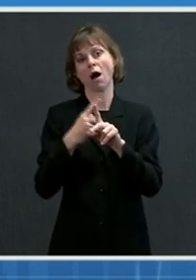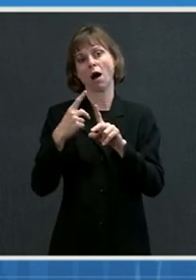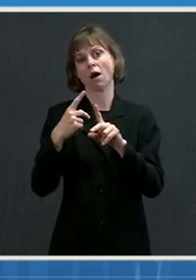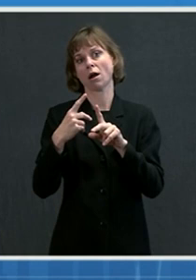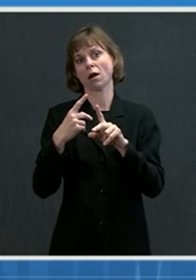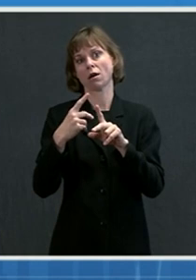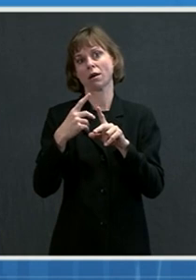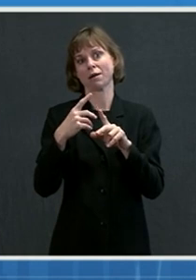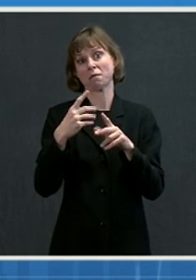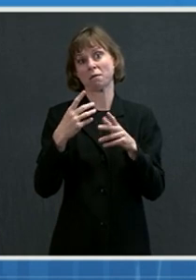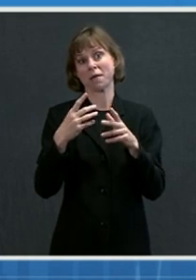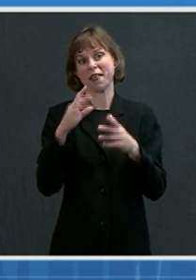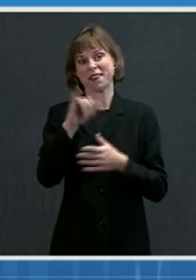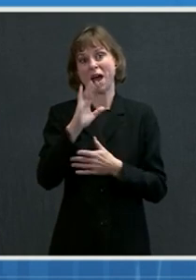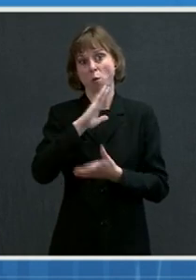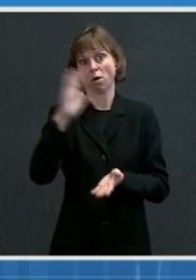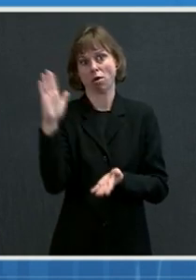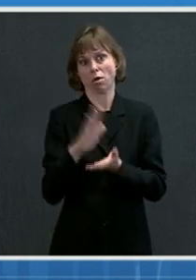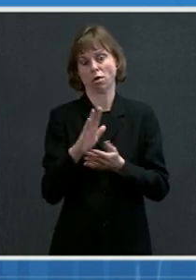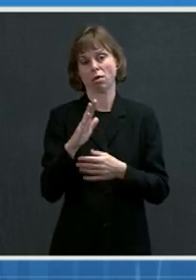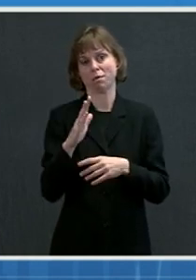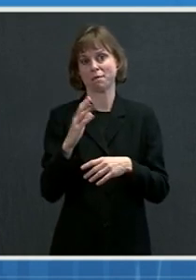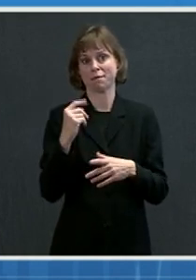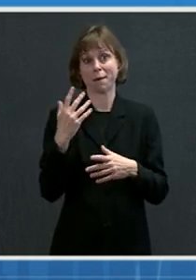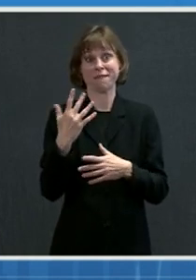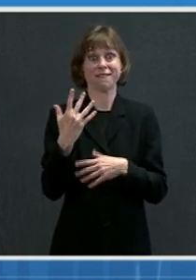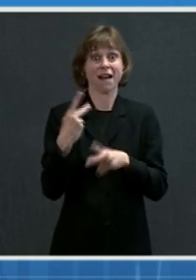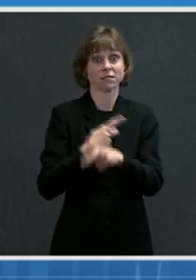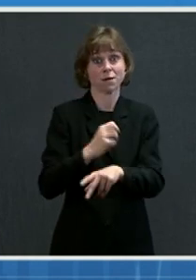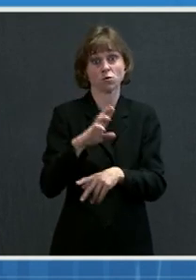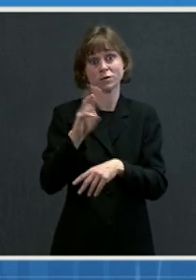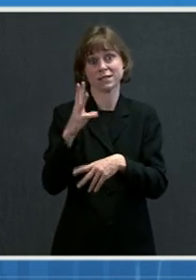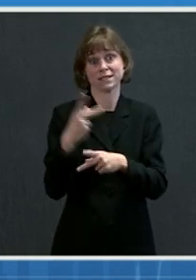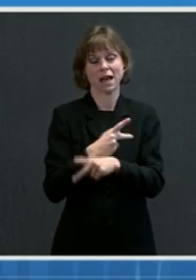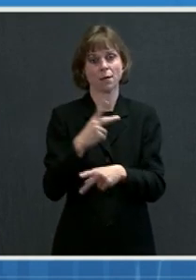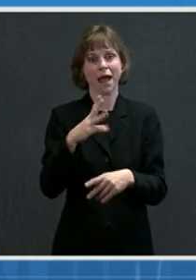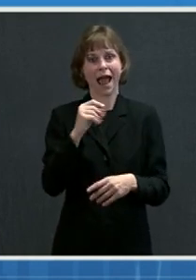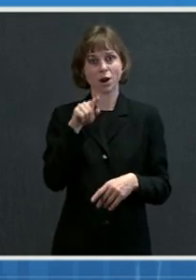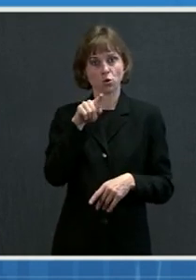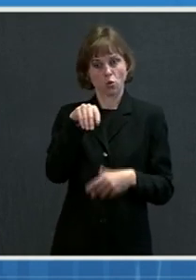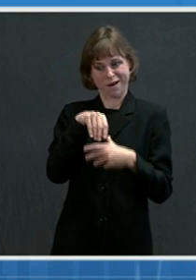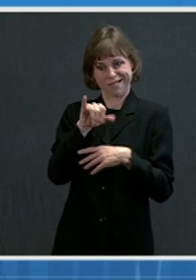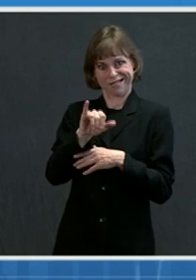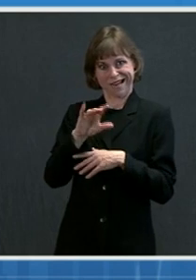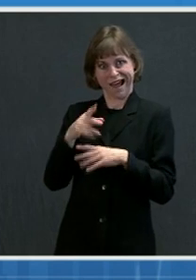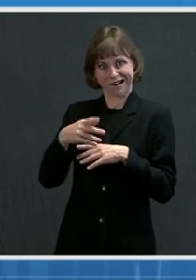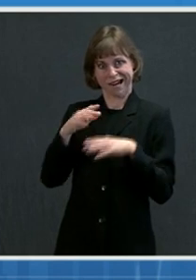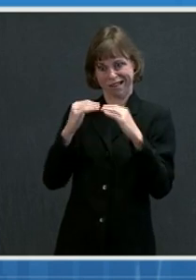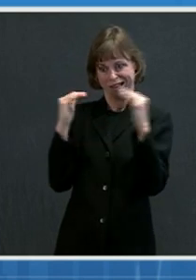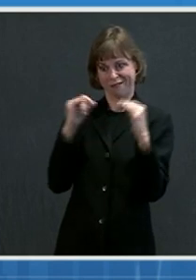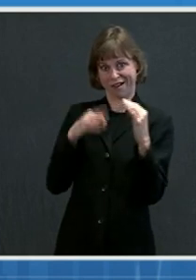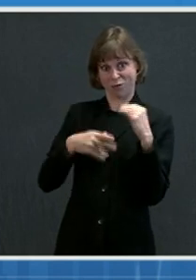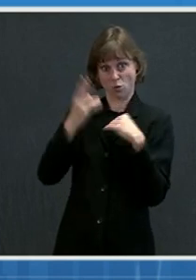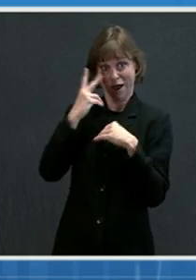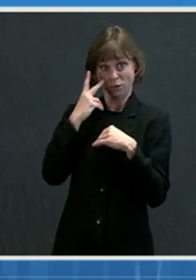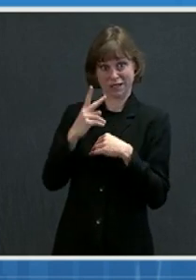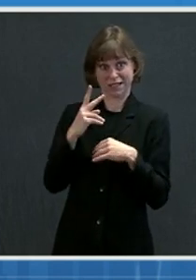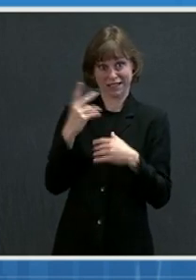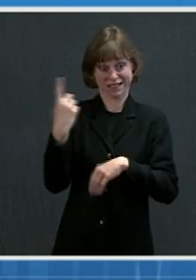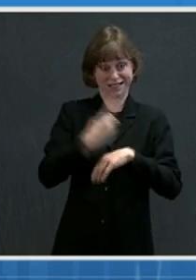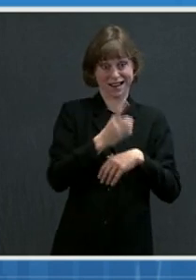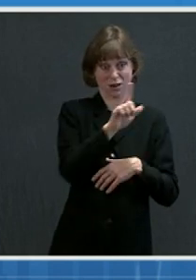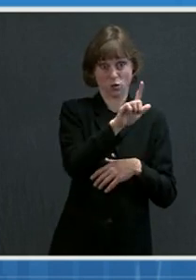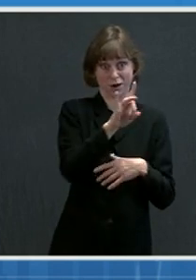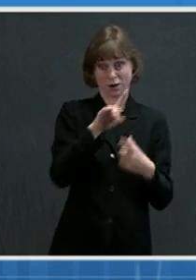six-fold and you are in a level of antibody that's as high as you see from day 28 through 35,